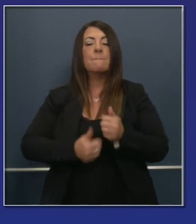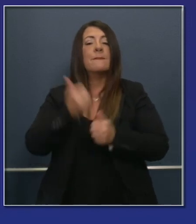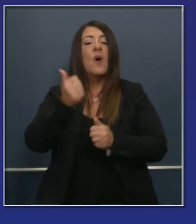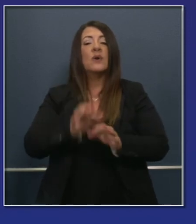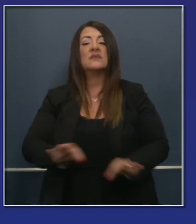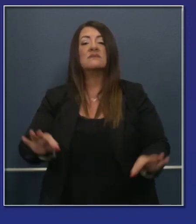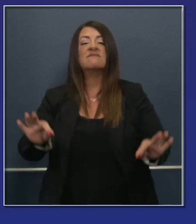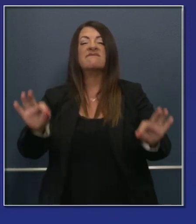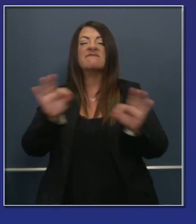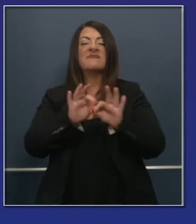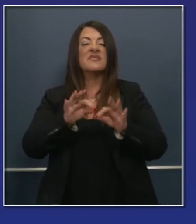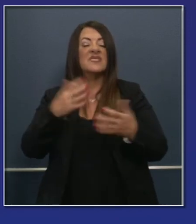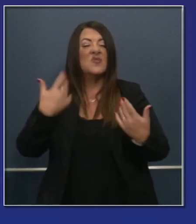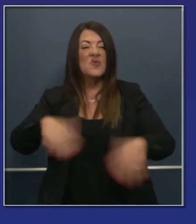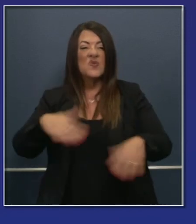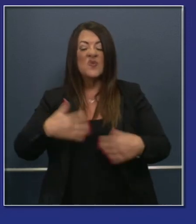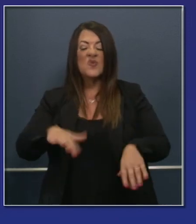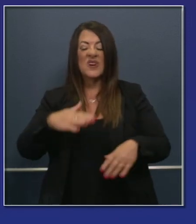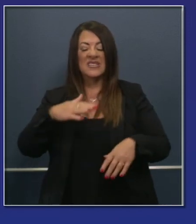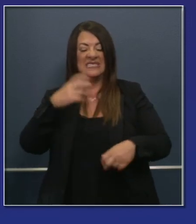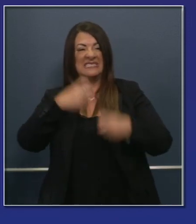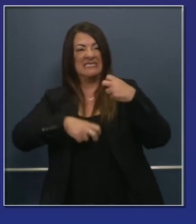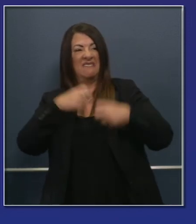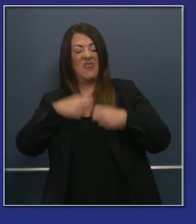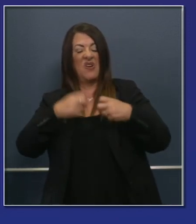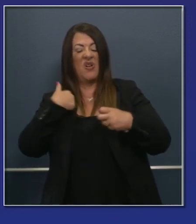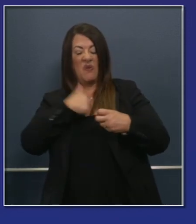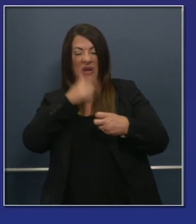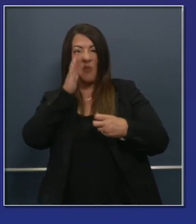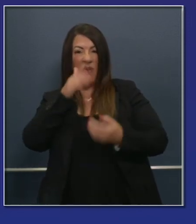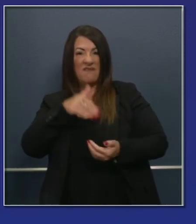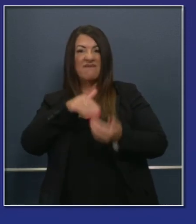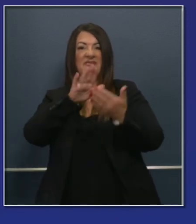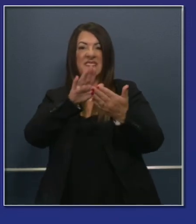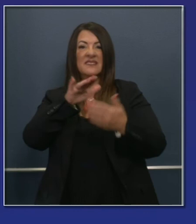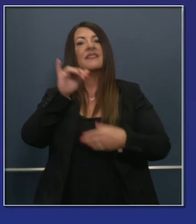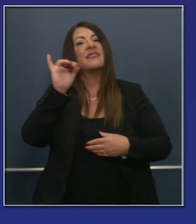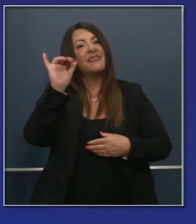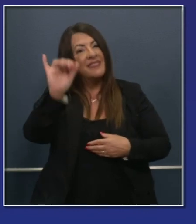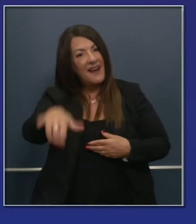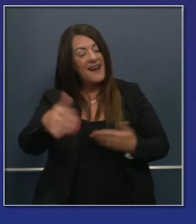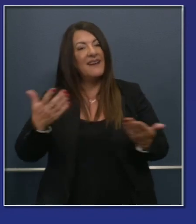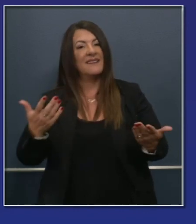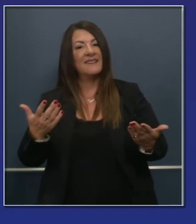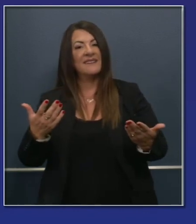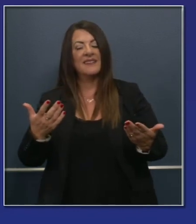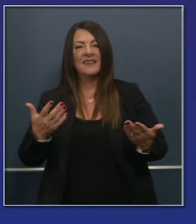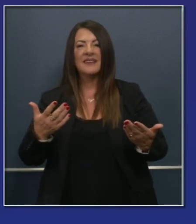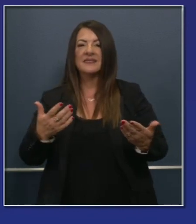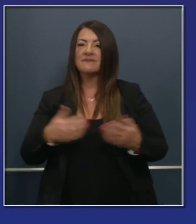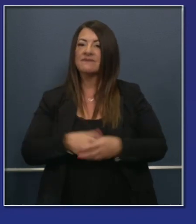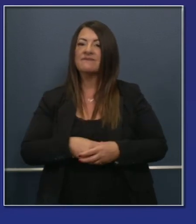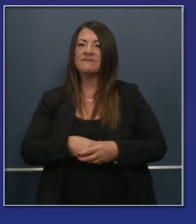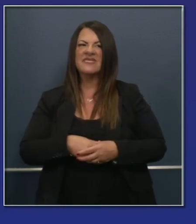circumstances that we will probably encounter in our lifetime. You know, it is just that. It is a pandemic of